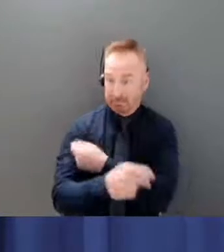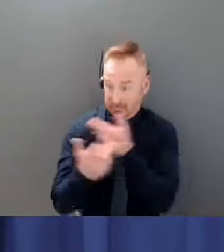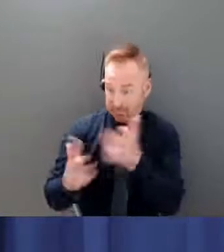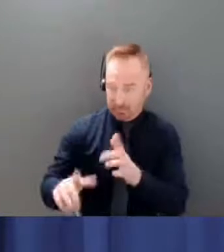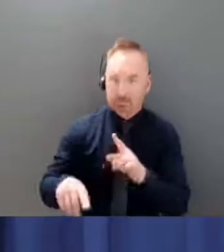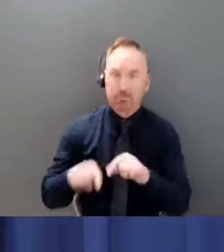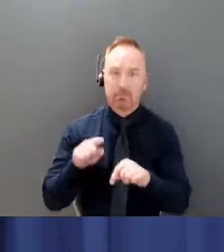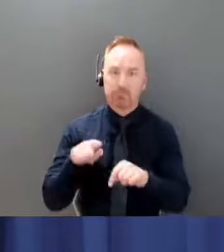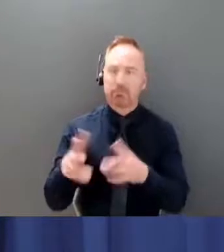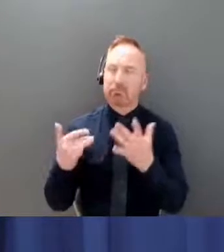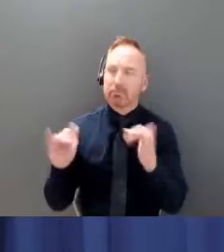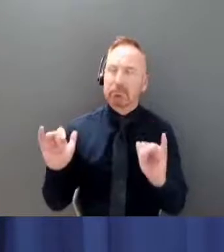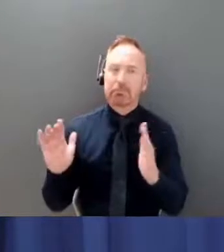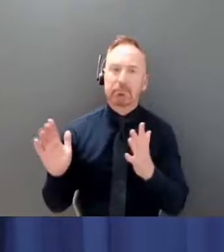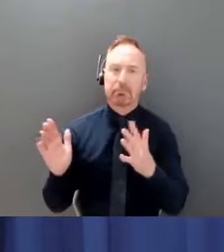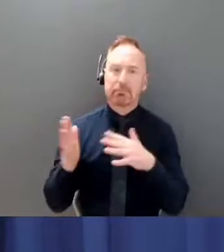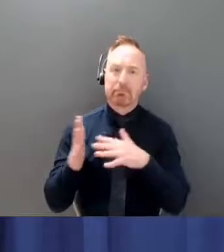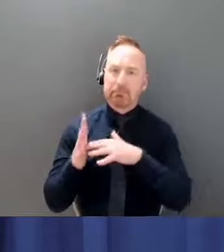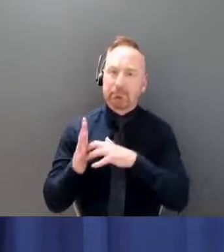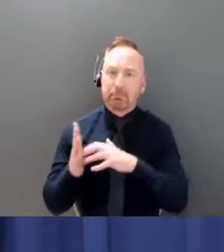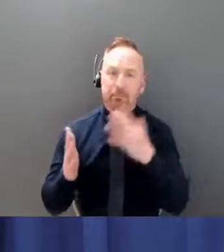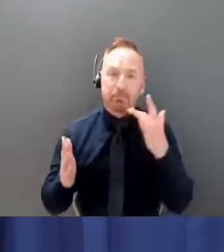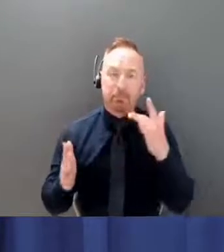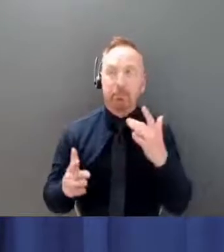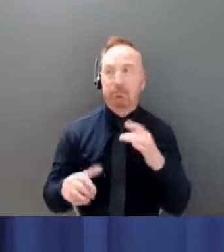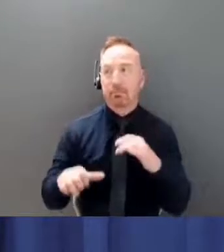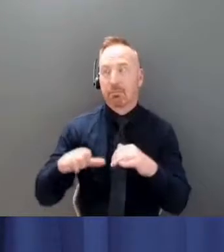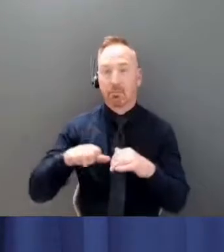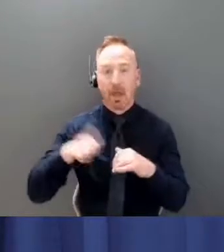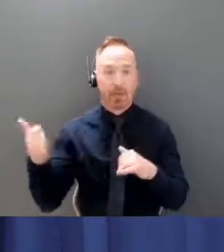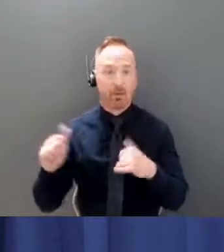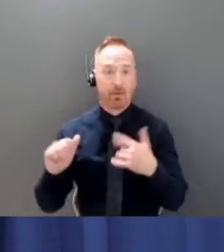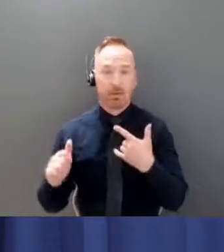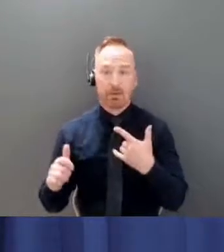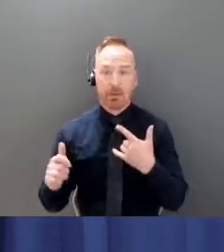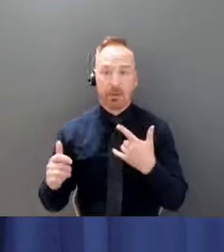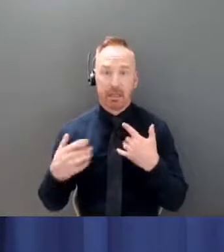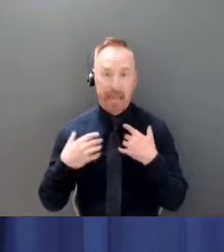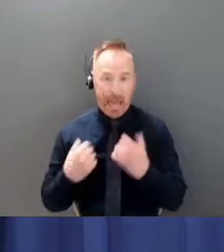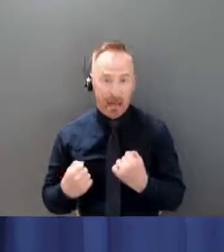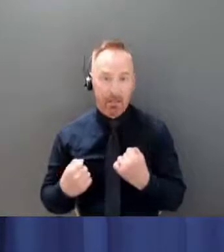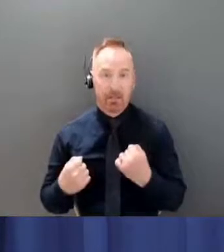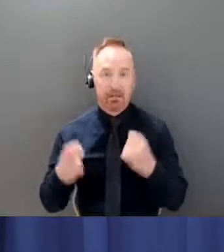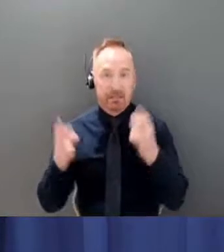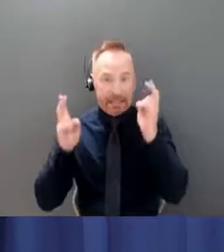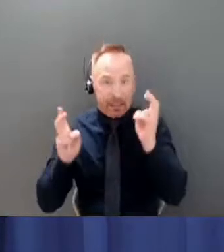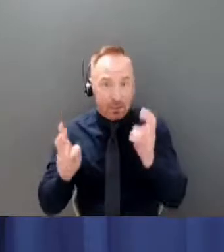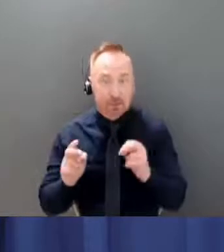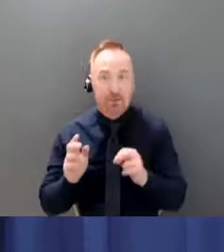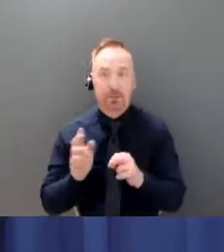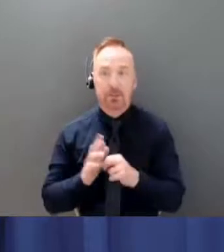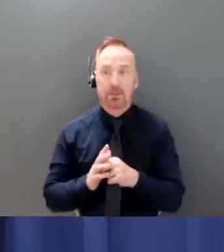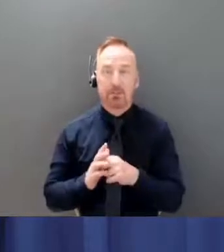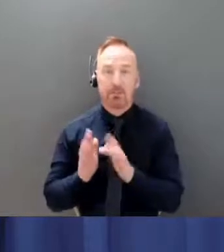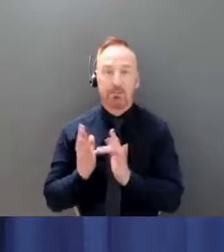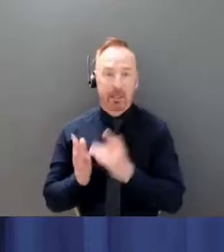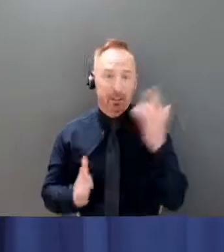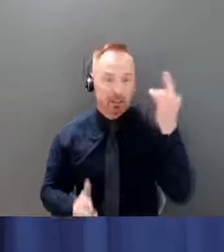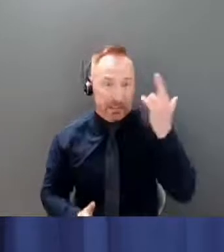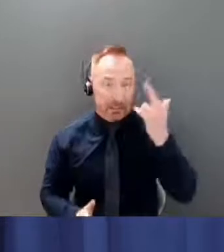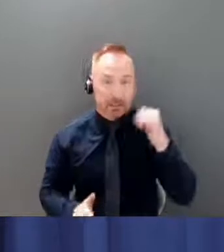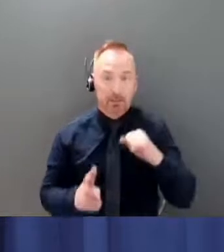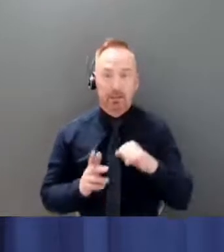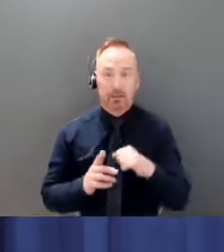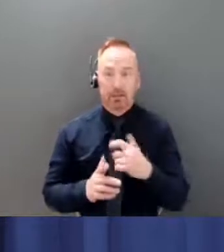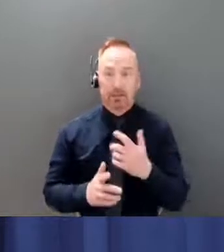underlying medical conditions that might make them more vulnerable to complications even